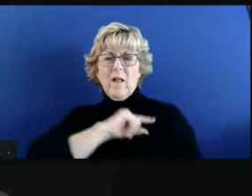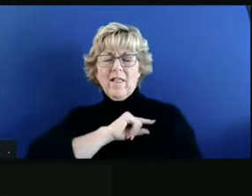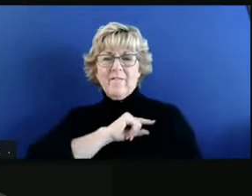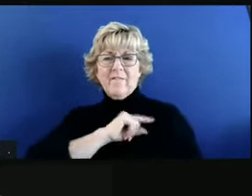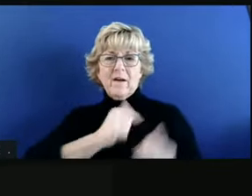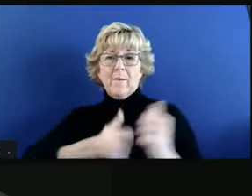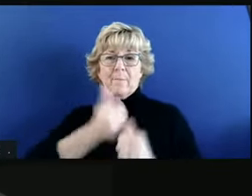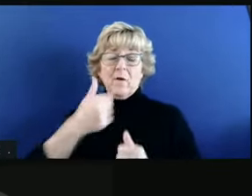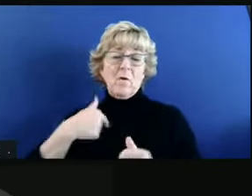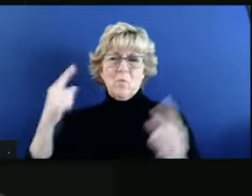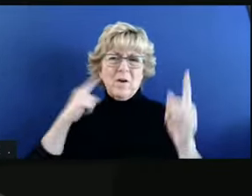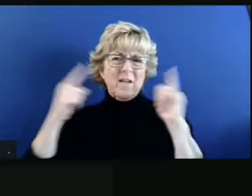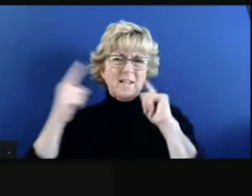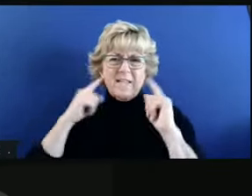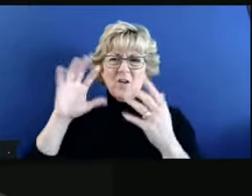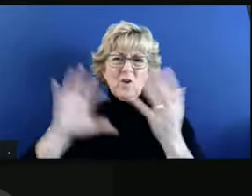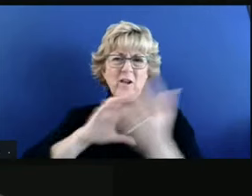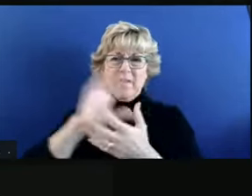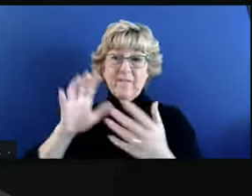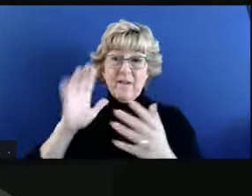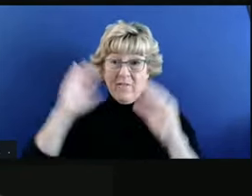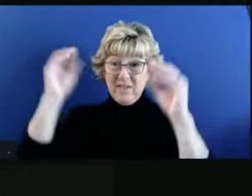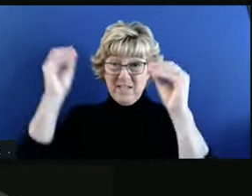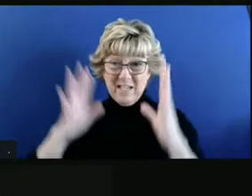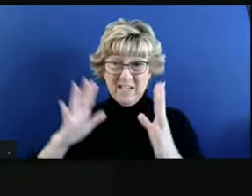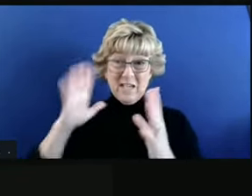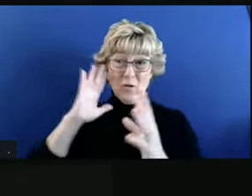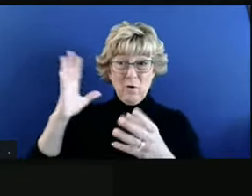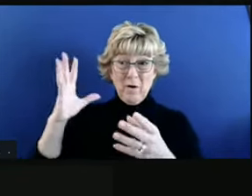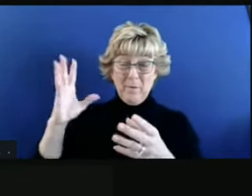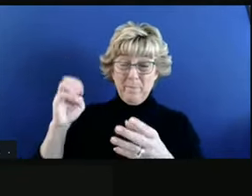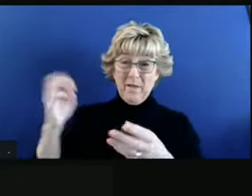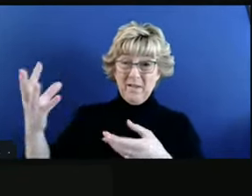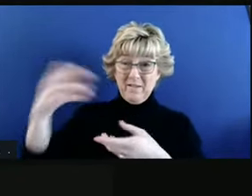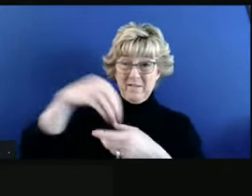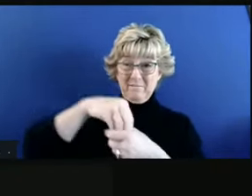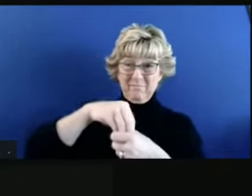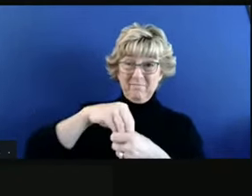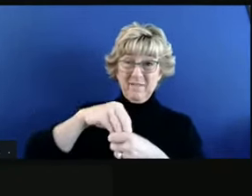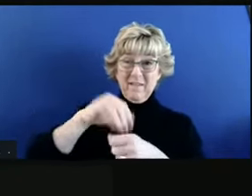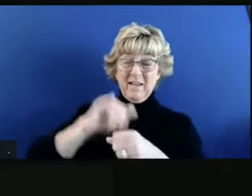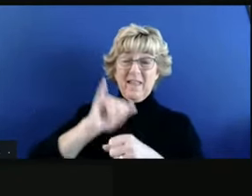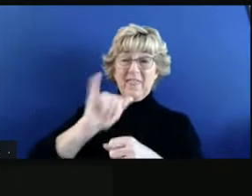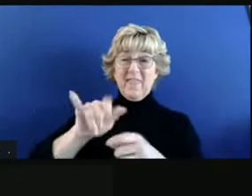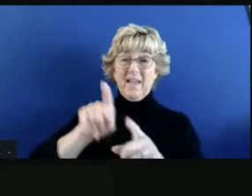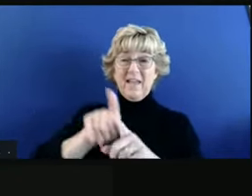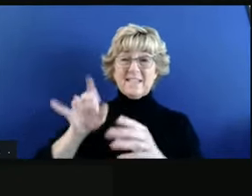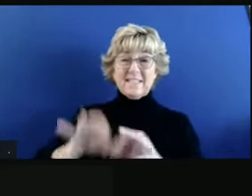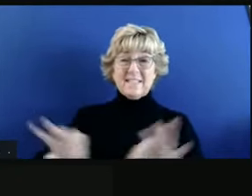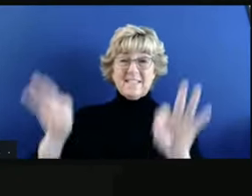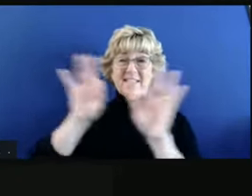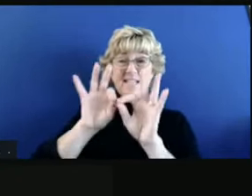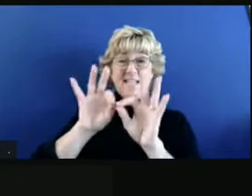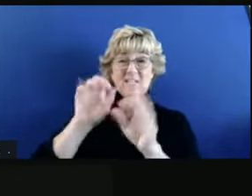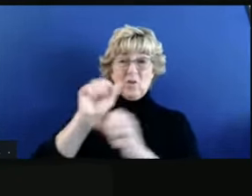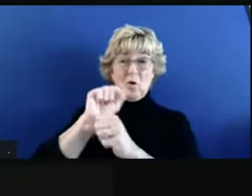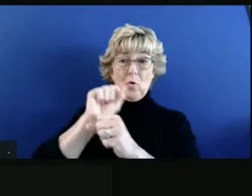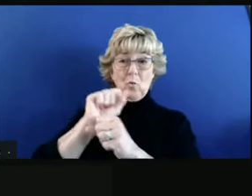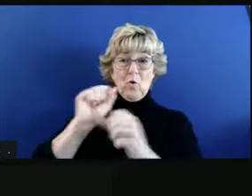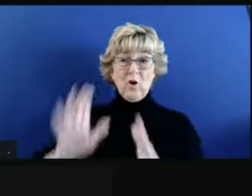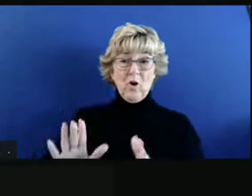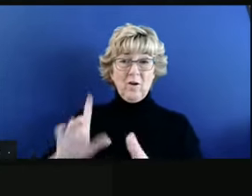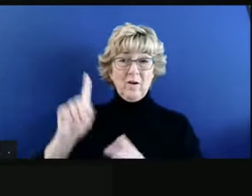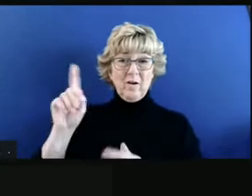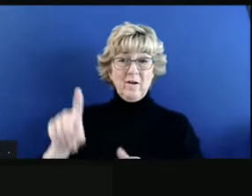We're hearing some confusion about if teachers will be considered essential or not. Yeah, so I think the first